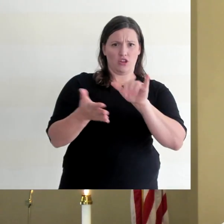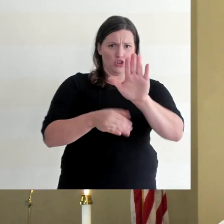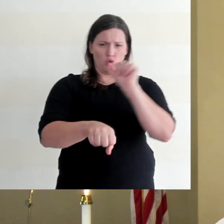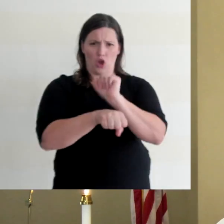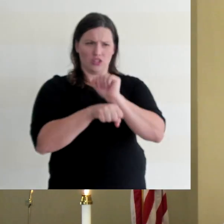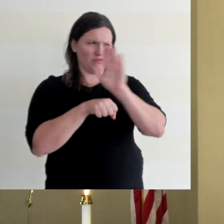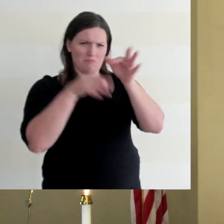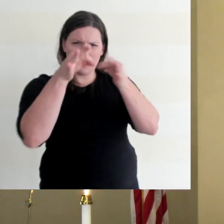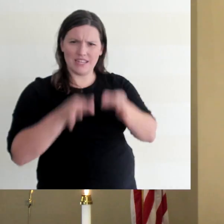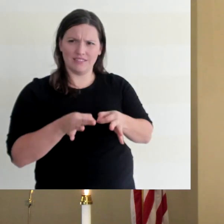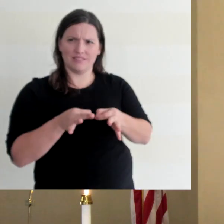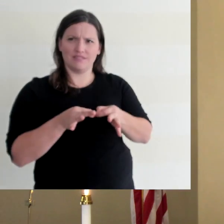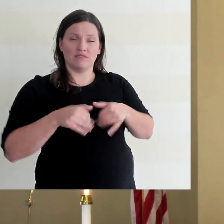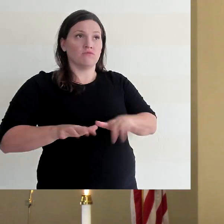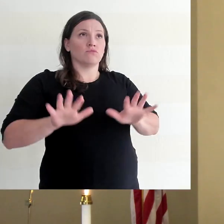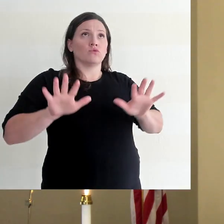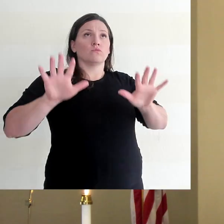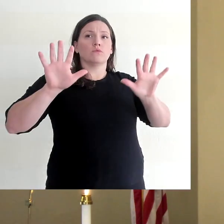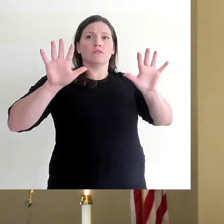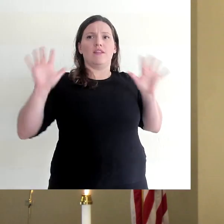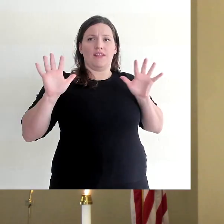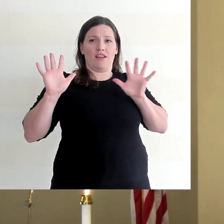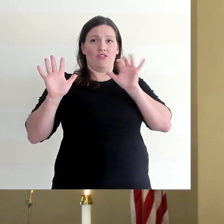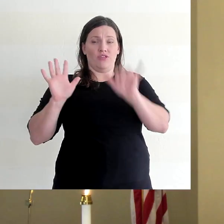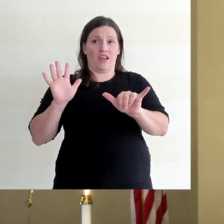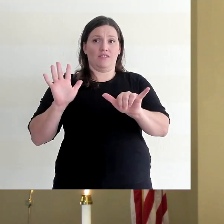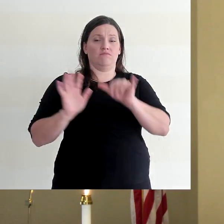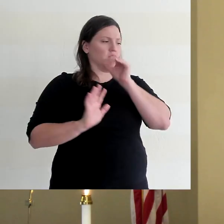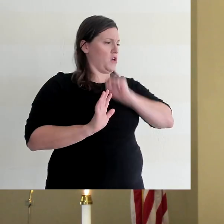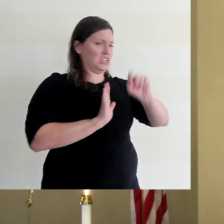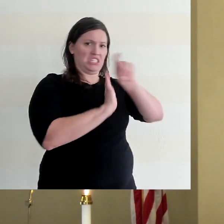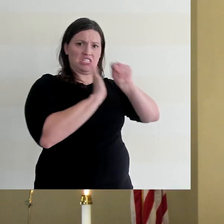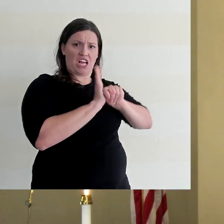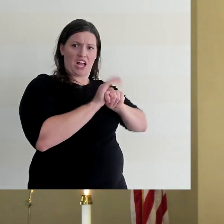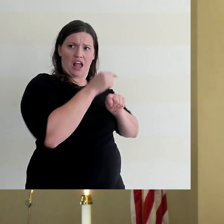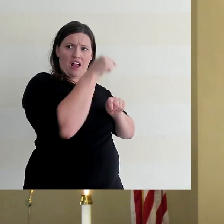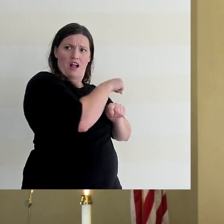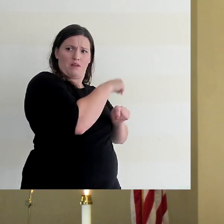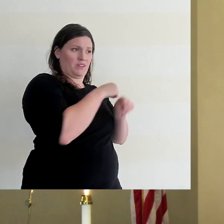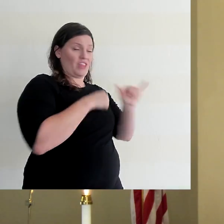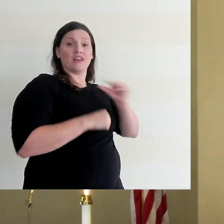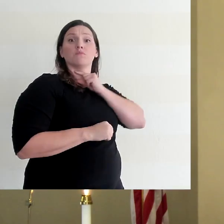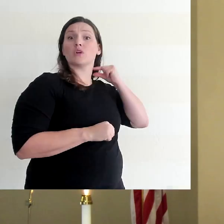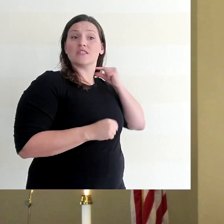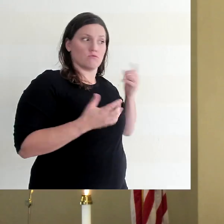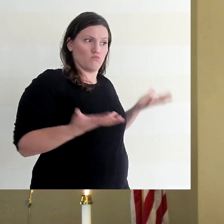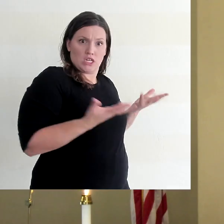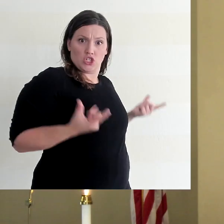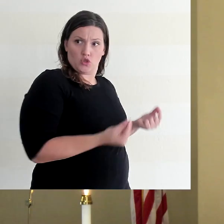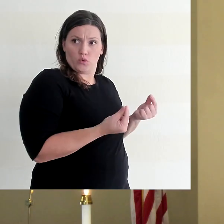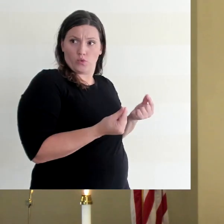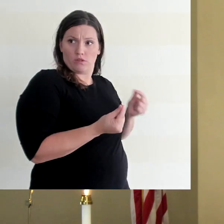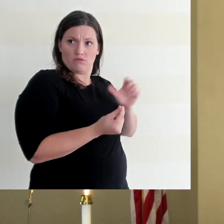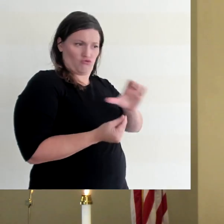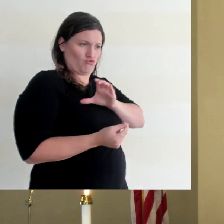described as a sacrifice. That's what an Old Testament priest does. Your Christian life